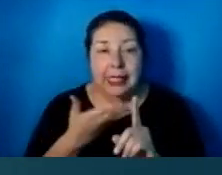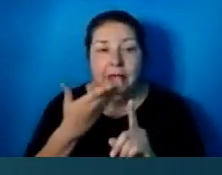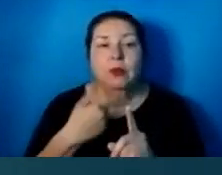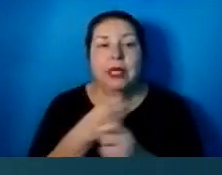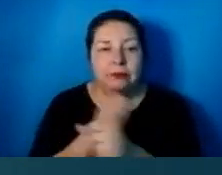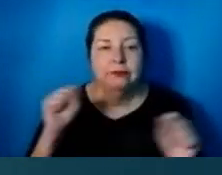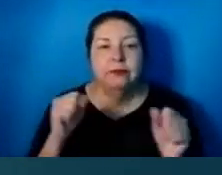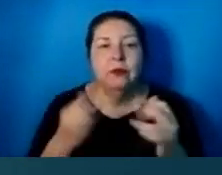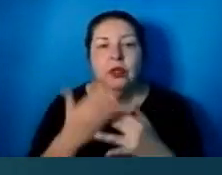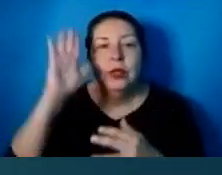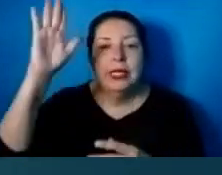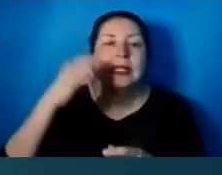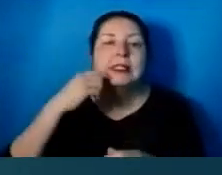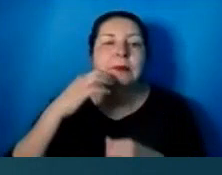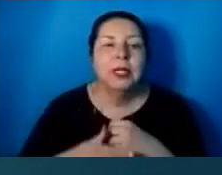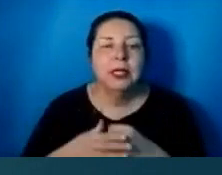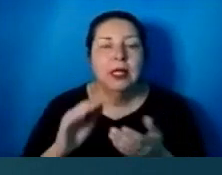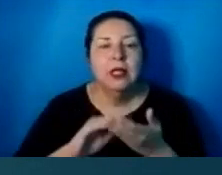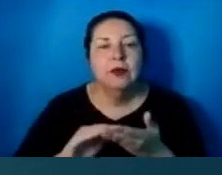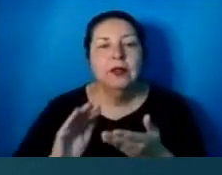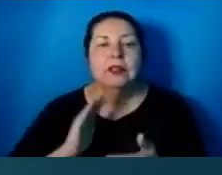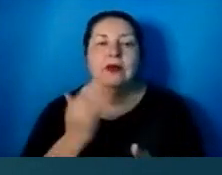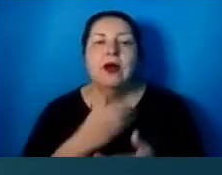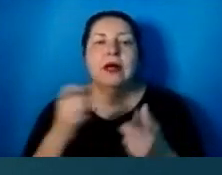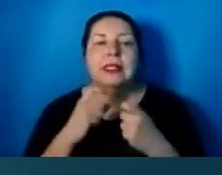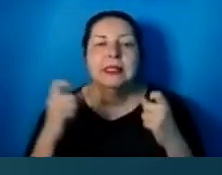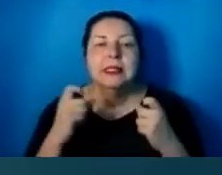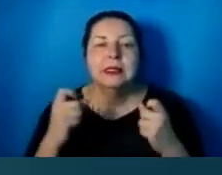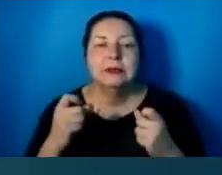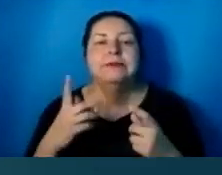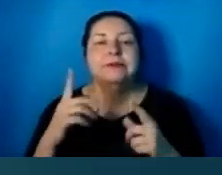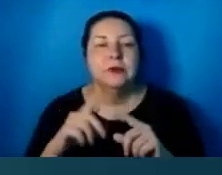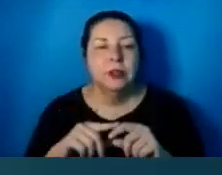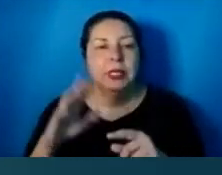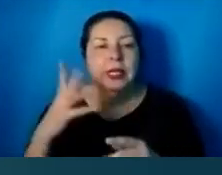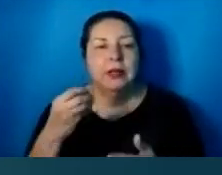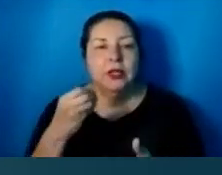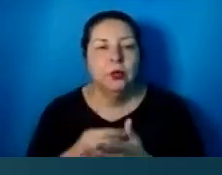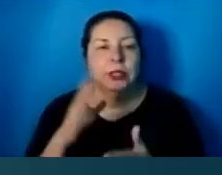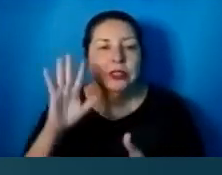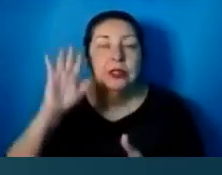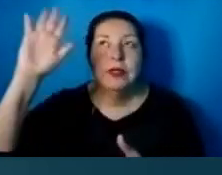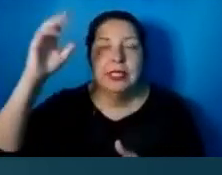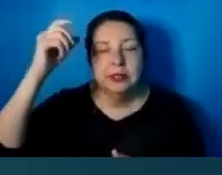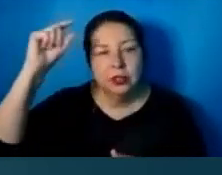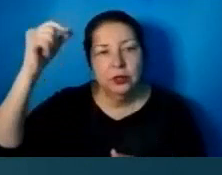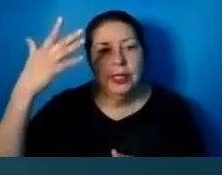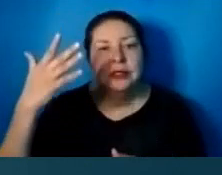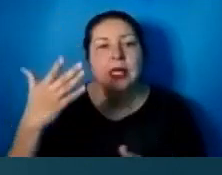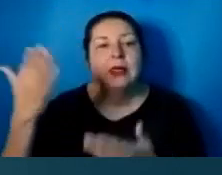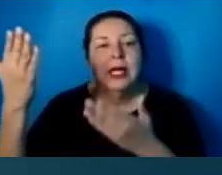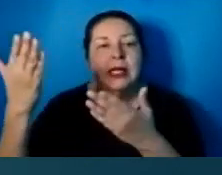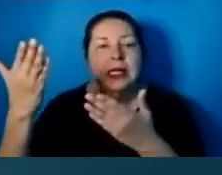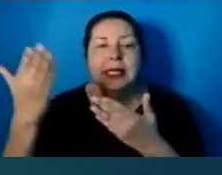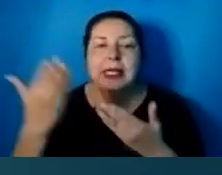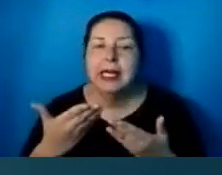through his blood, the forgiveness of our trespasses, according to the riches of his grace, which he lavished